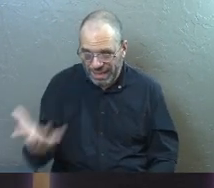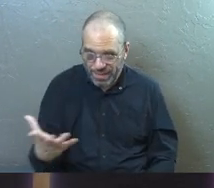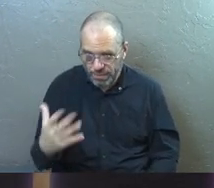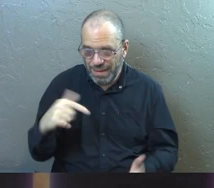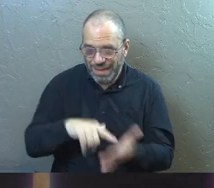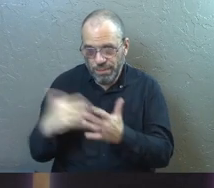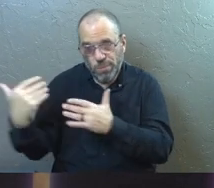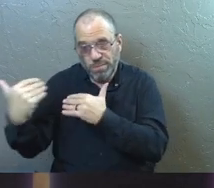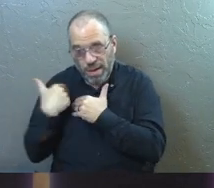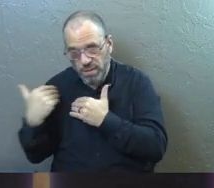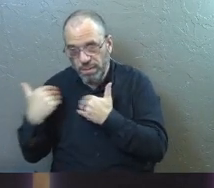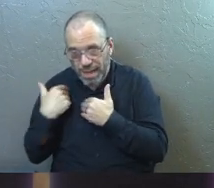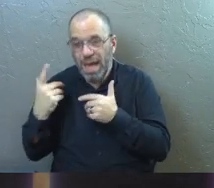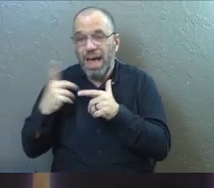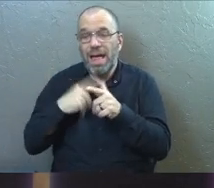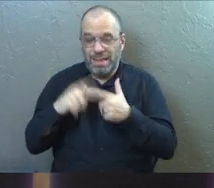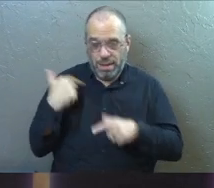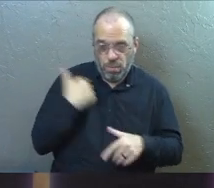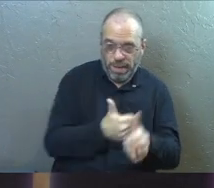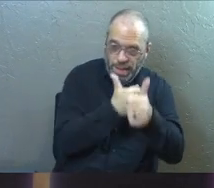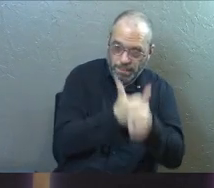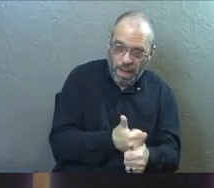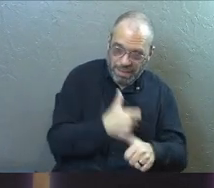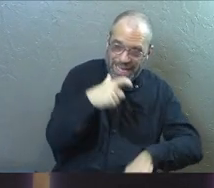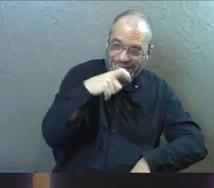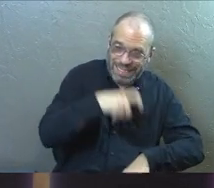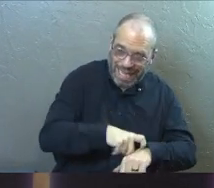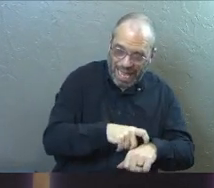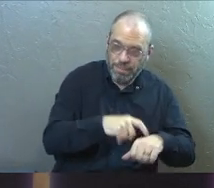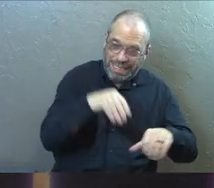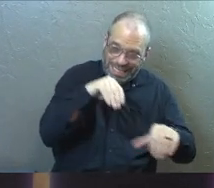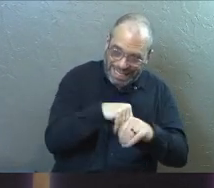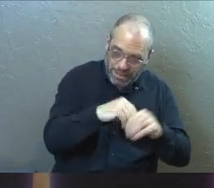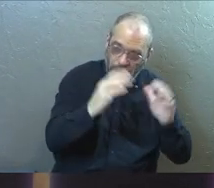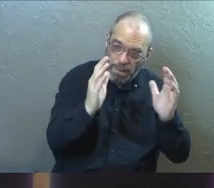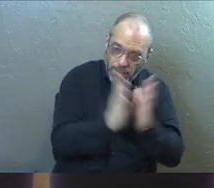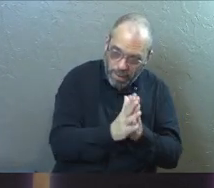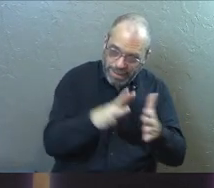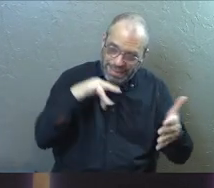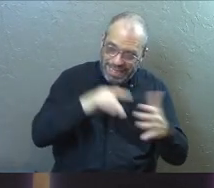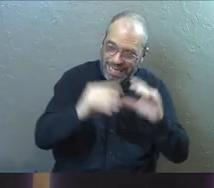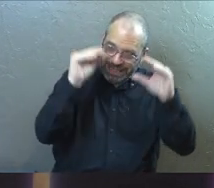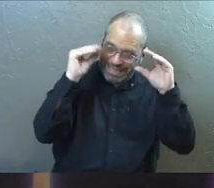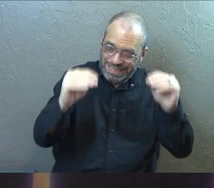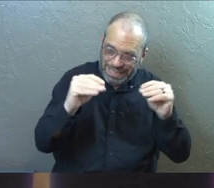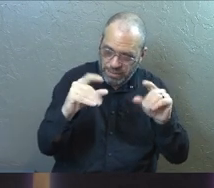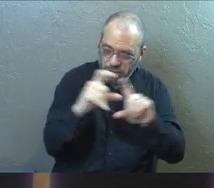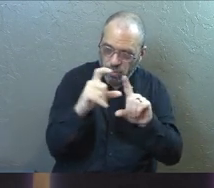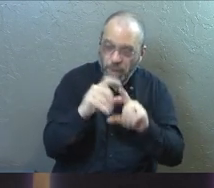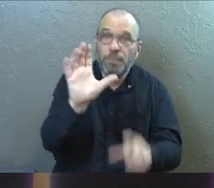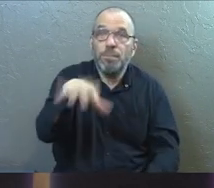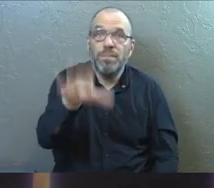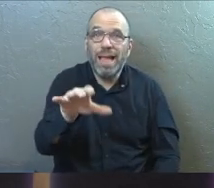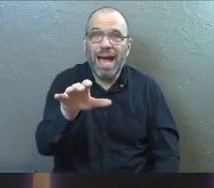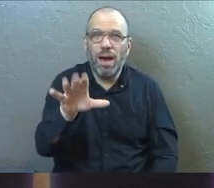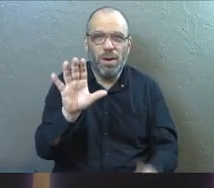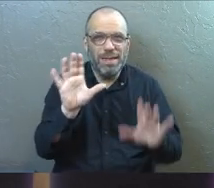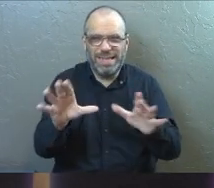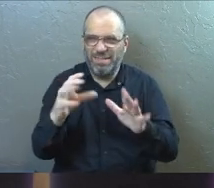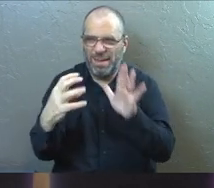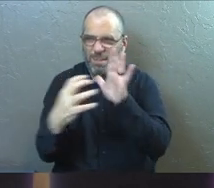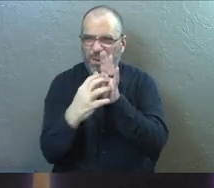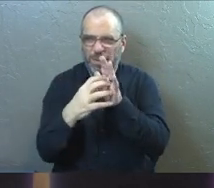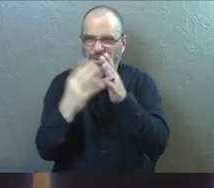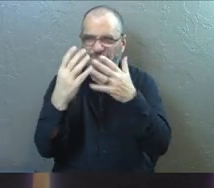this responsibility. Then we apostles can spend our time in prayer and teaching the word. Now we got to break that